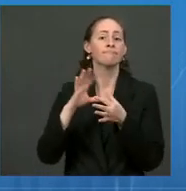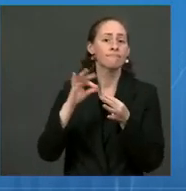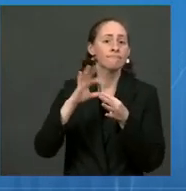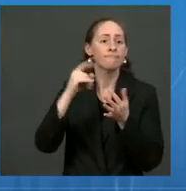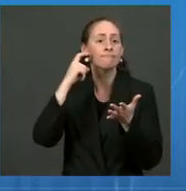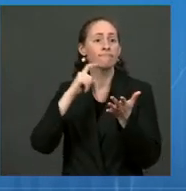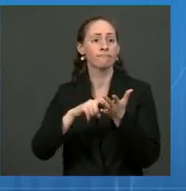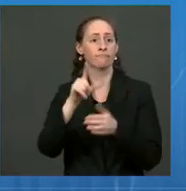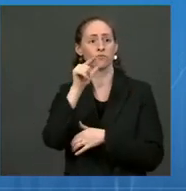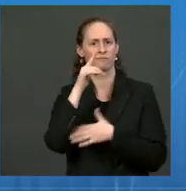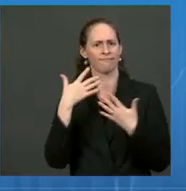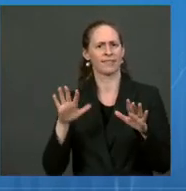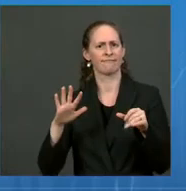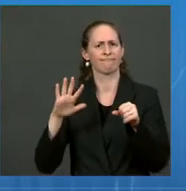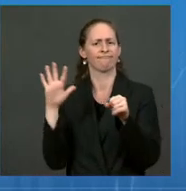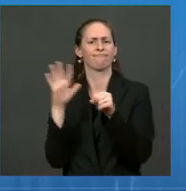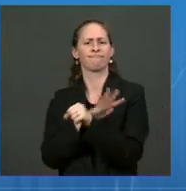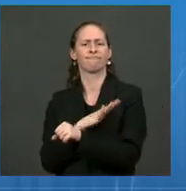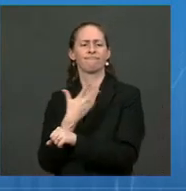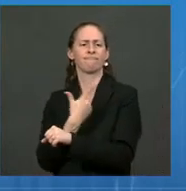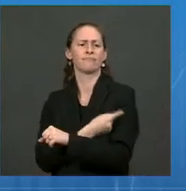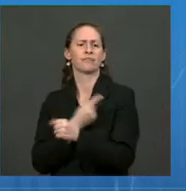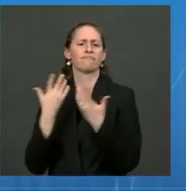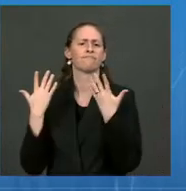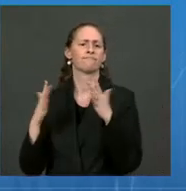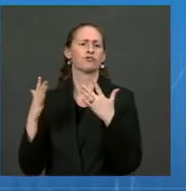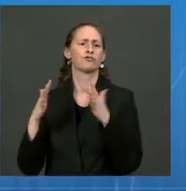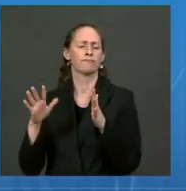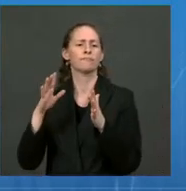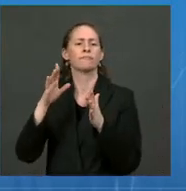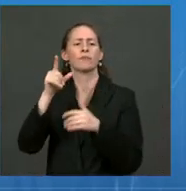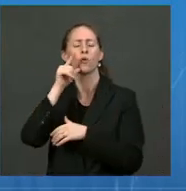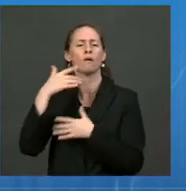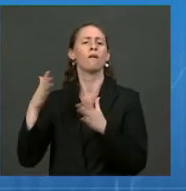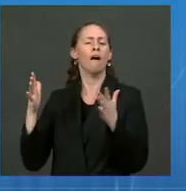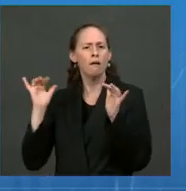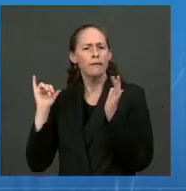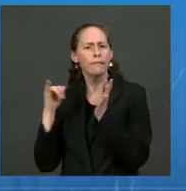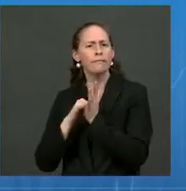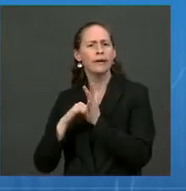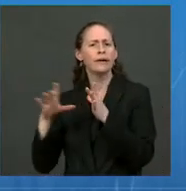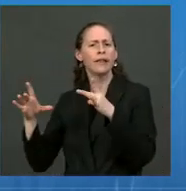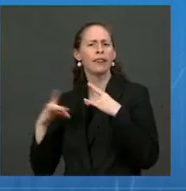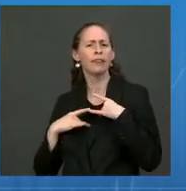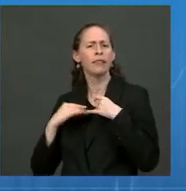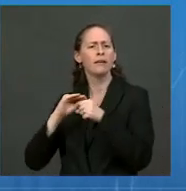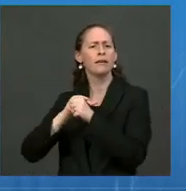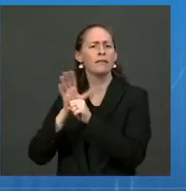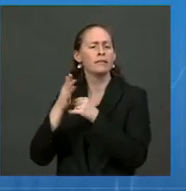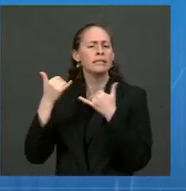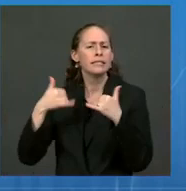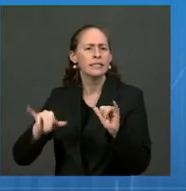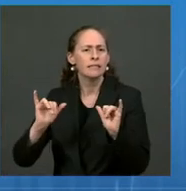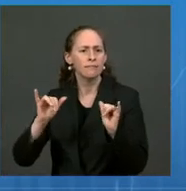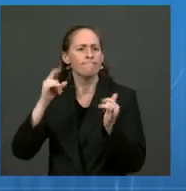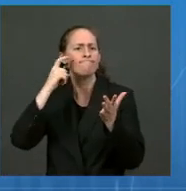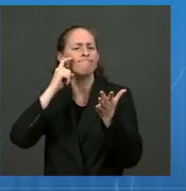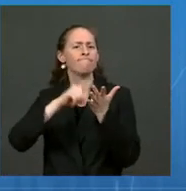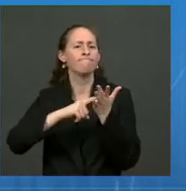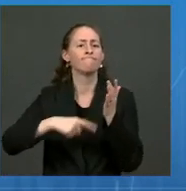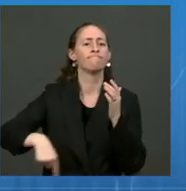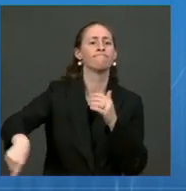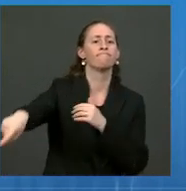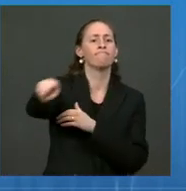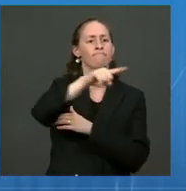vaccinated, namely breakthrough infections, when you look at them, they were about half as likely as an